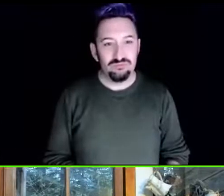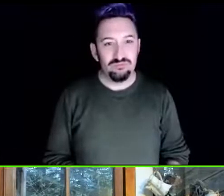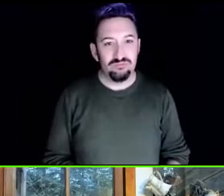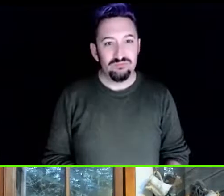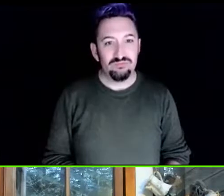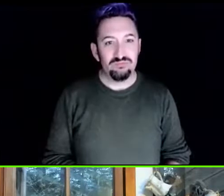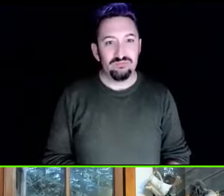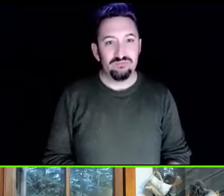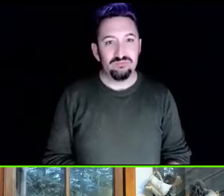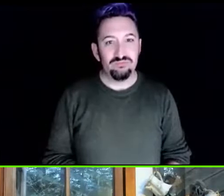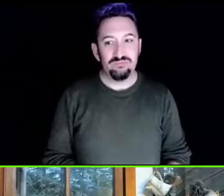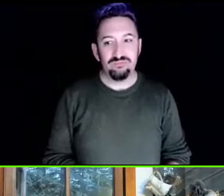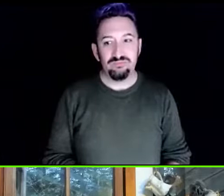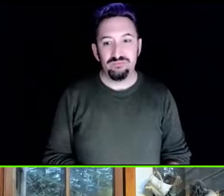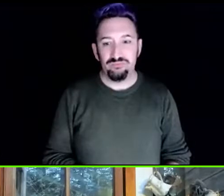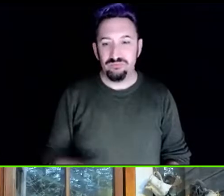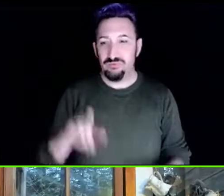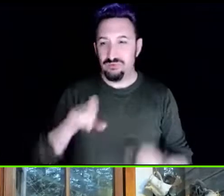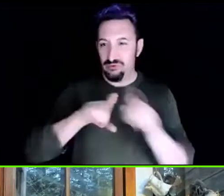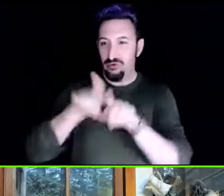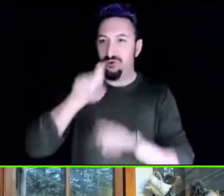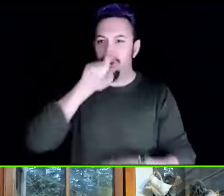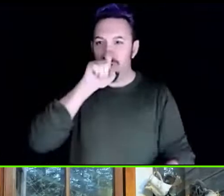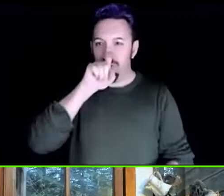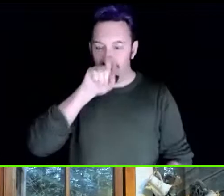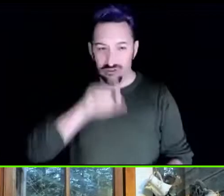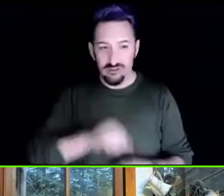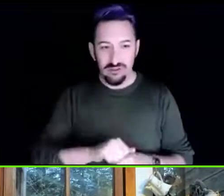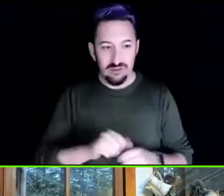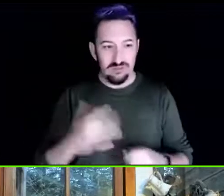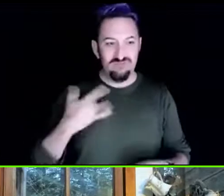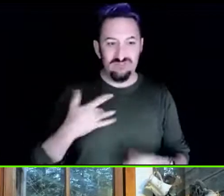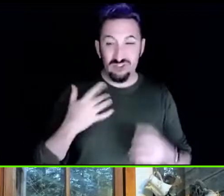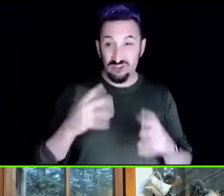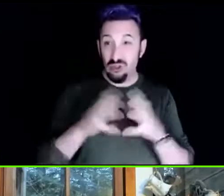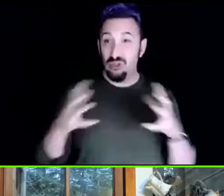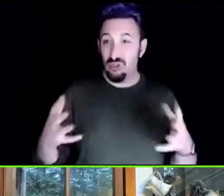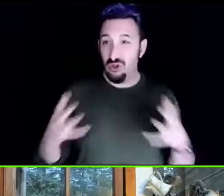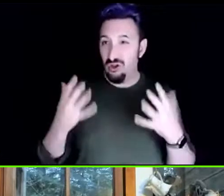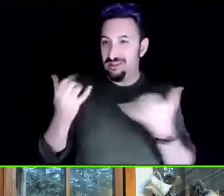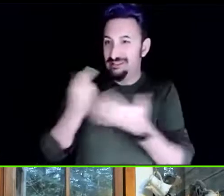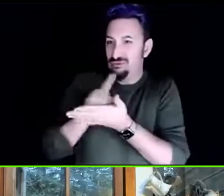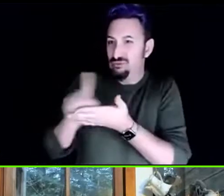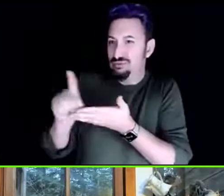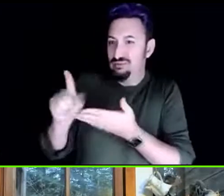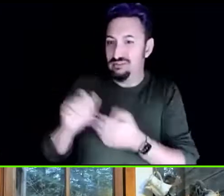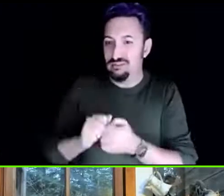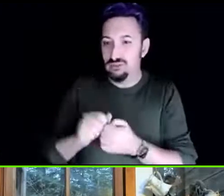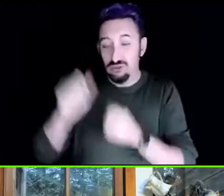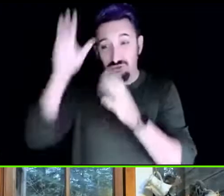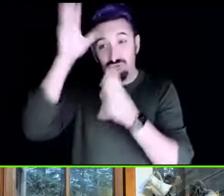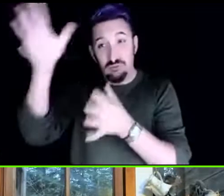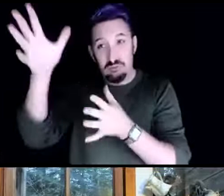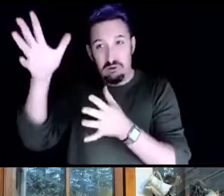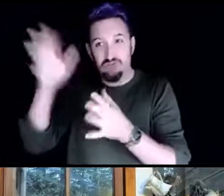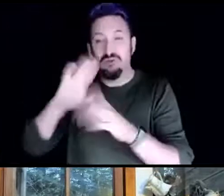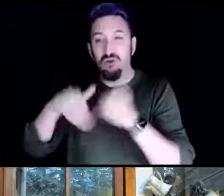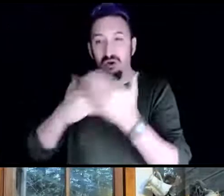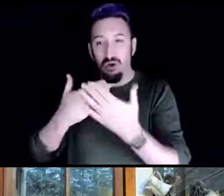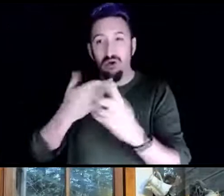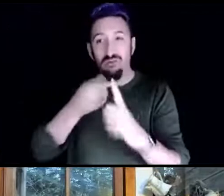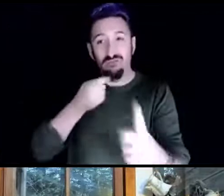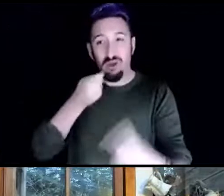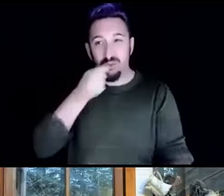Yeah, I've been feeling a lot this last week. You know, my grandparents all came from Ukraine. Wow.